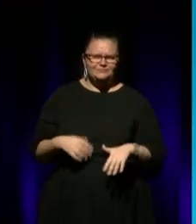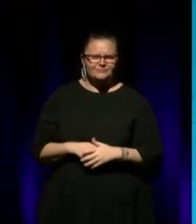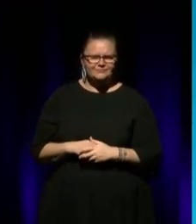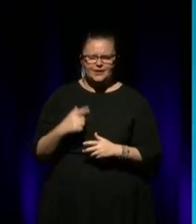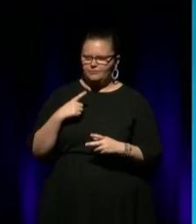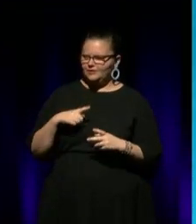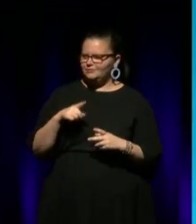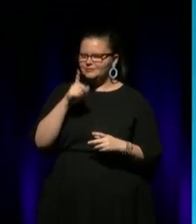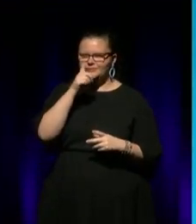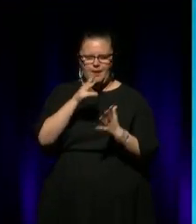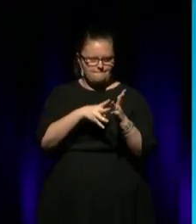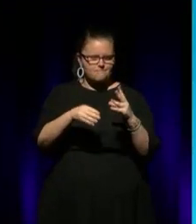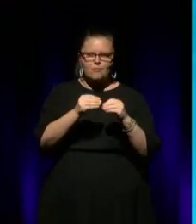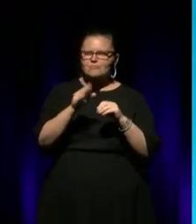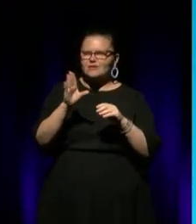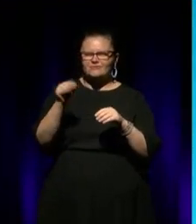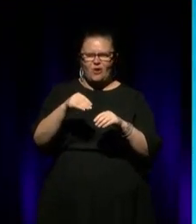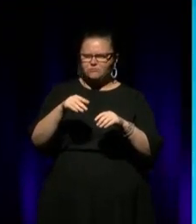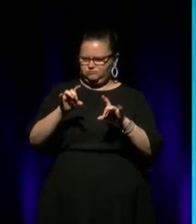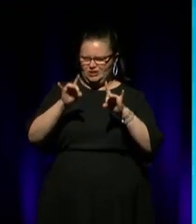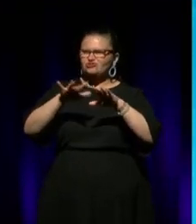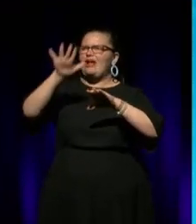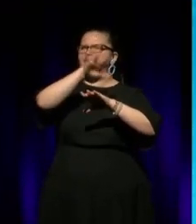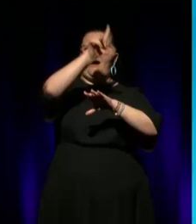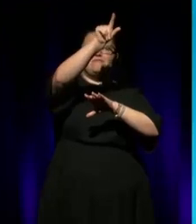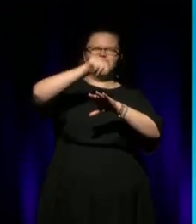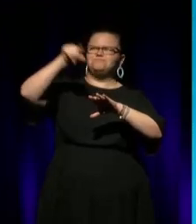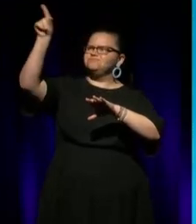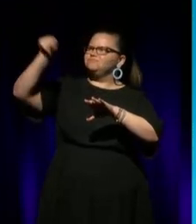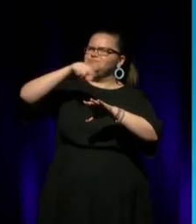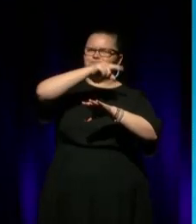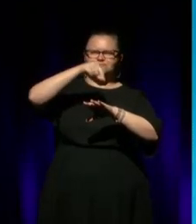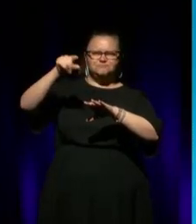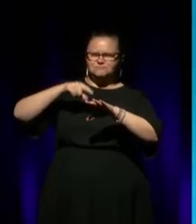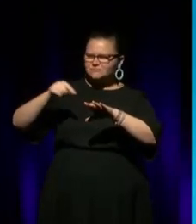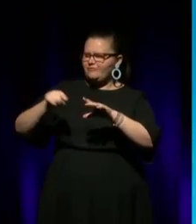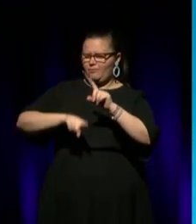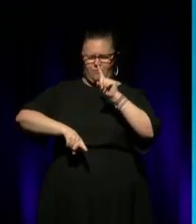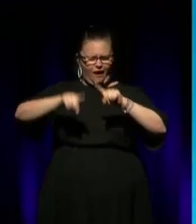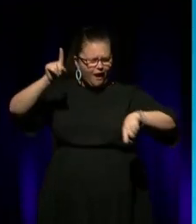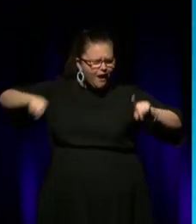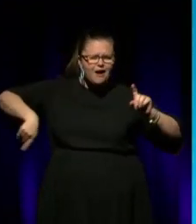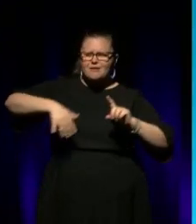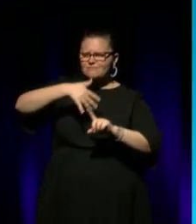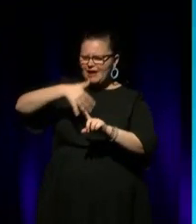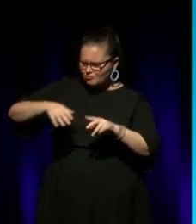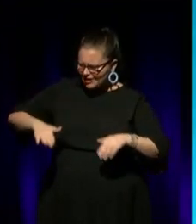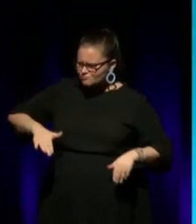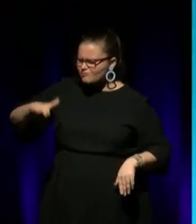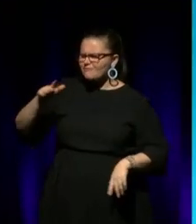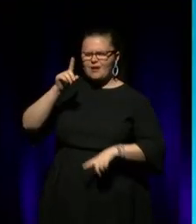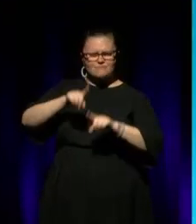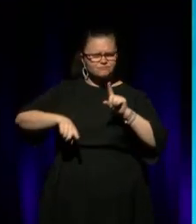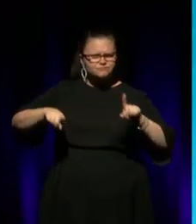together of mob from all over the country and we come from all walks of life of upbringing. You know, like there was this